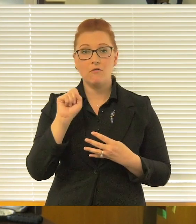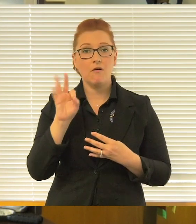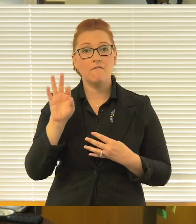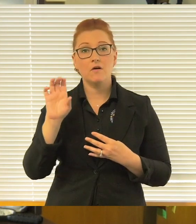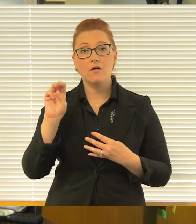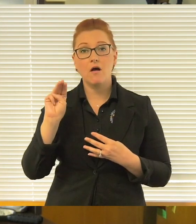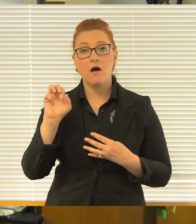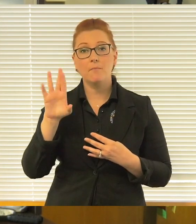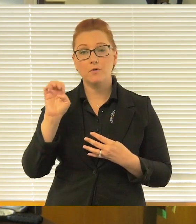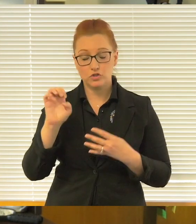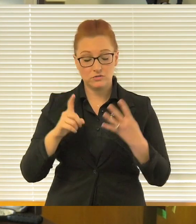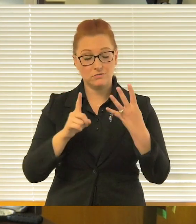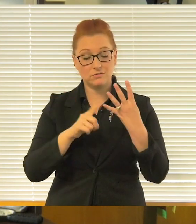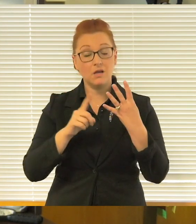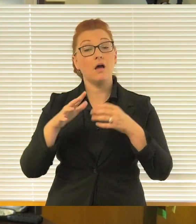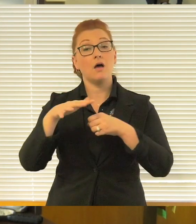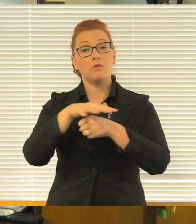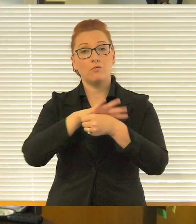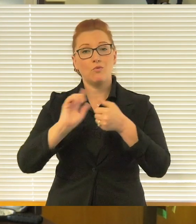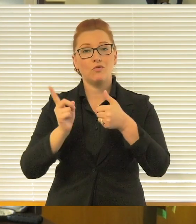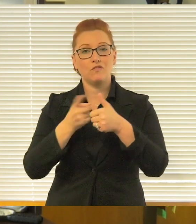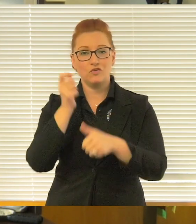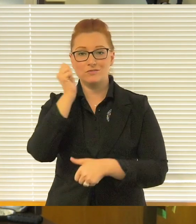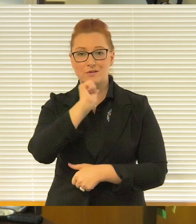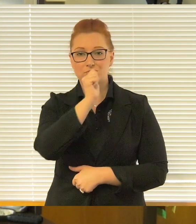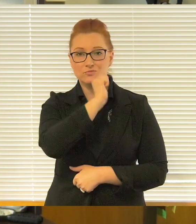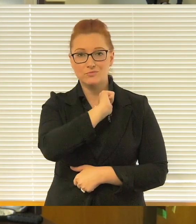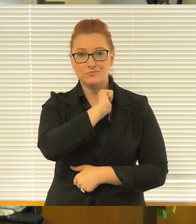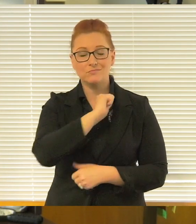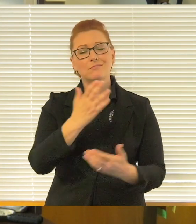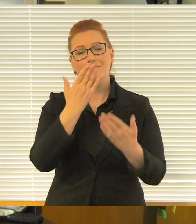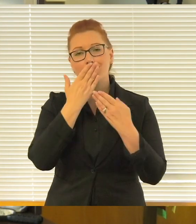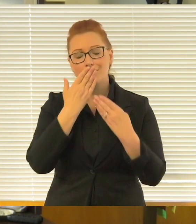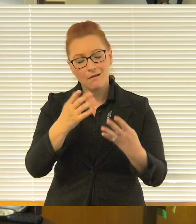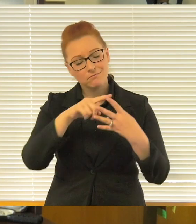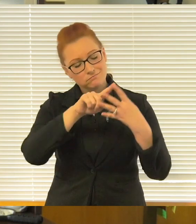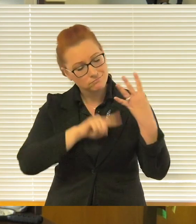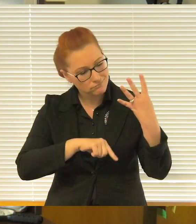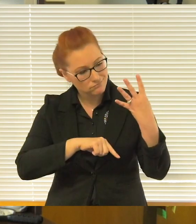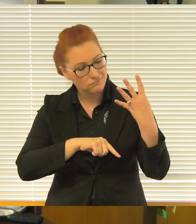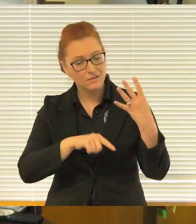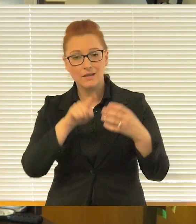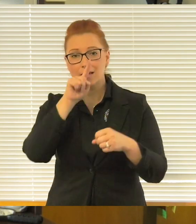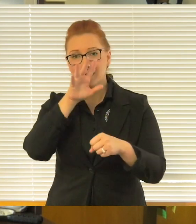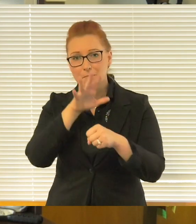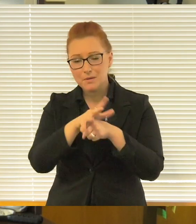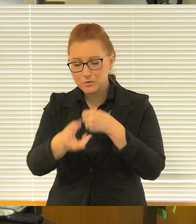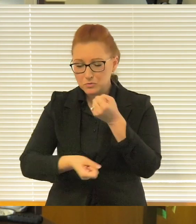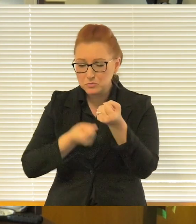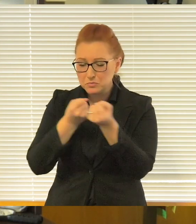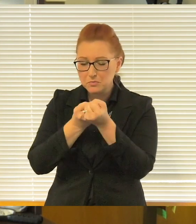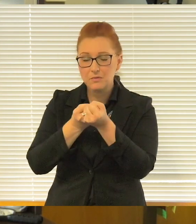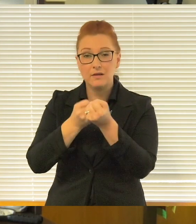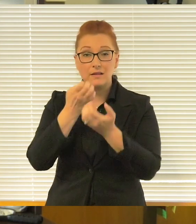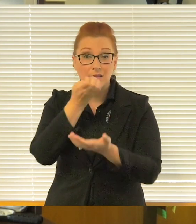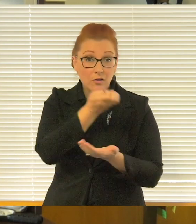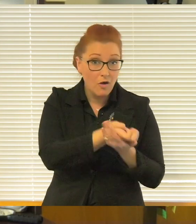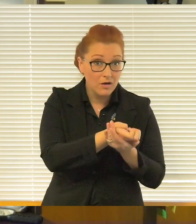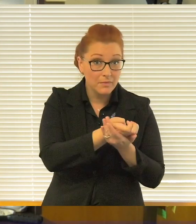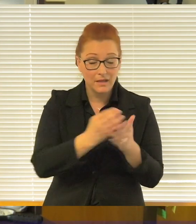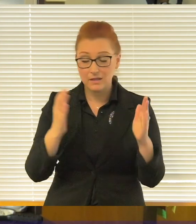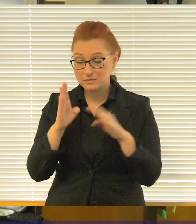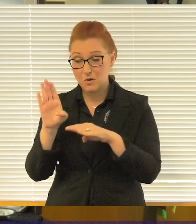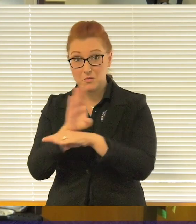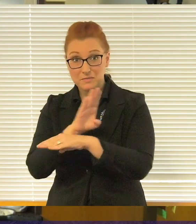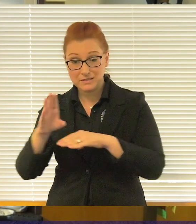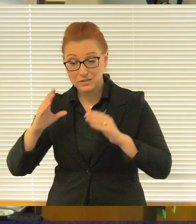Thank you all for your commitment to our economy, our small business owners, and our community. For